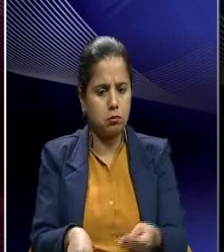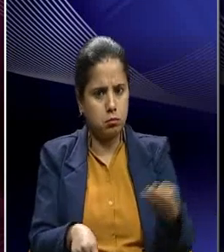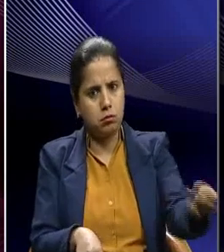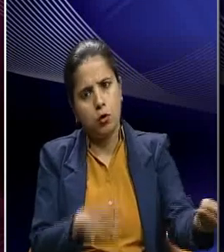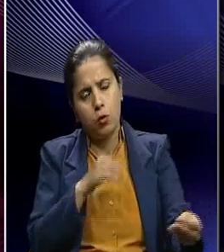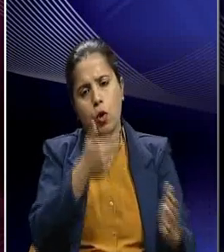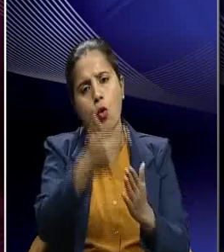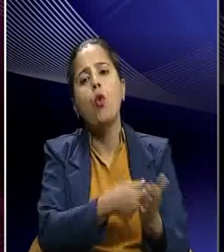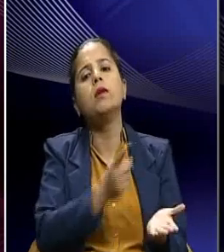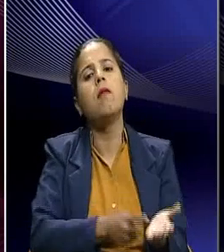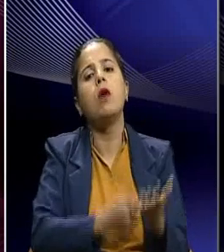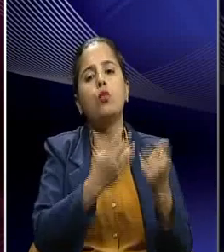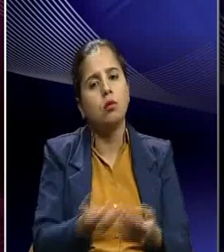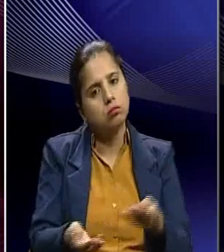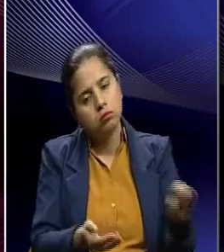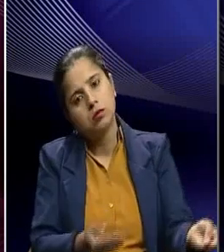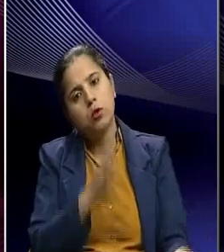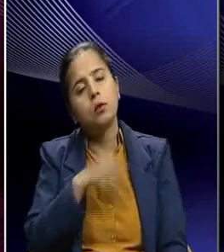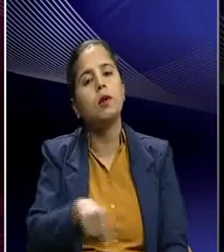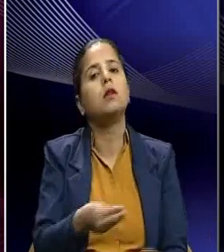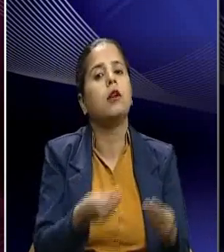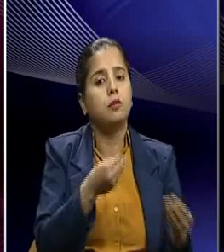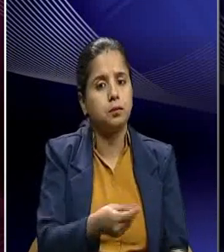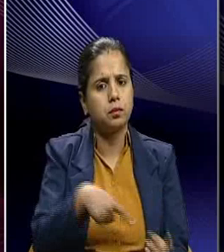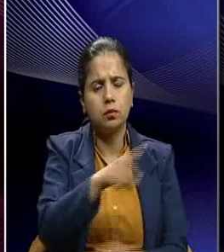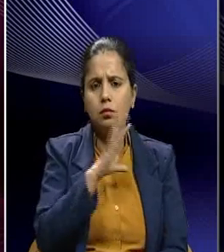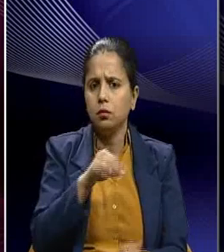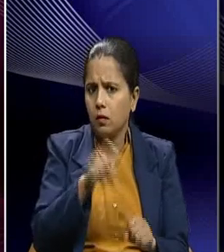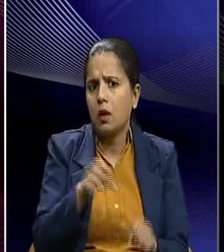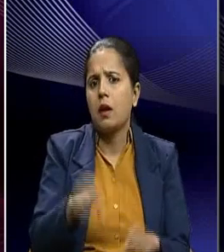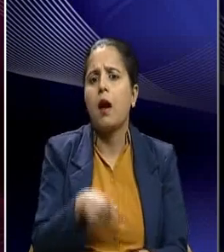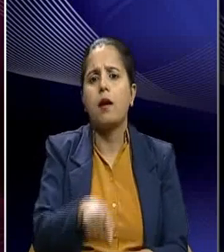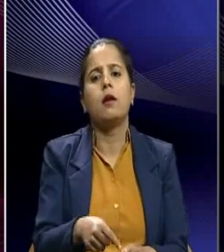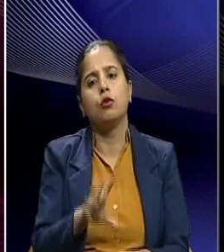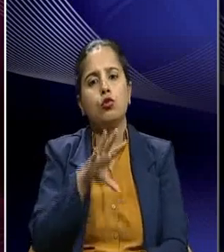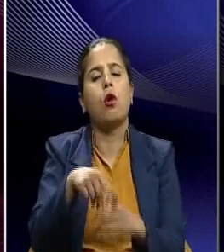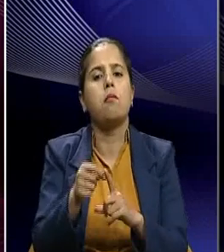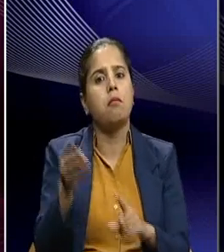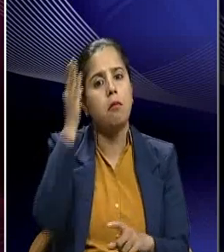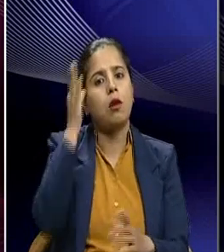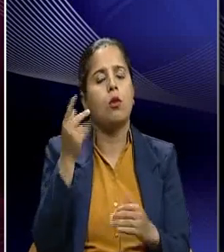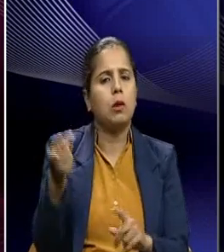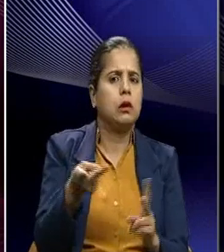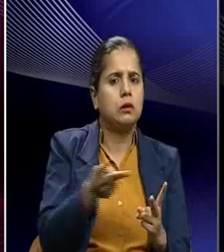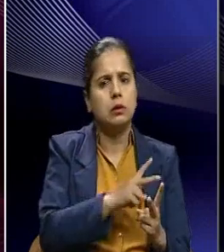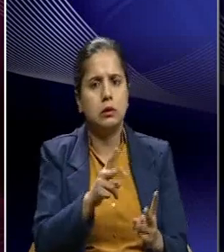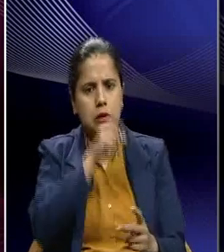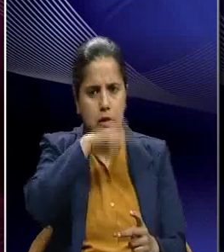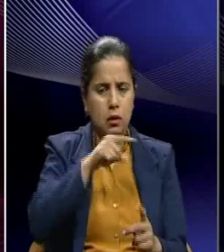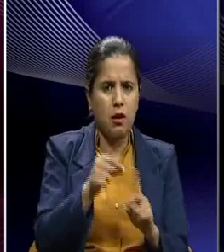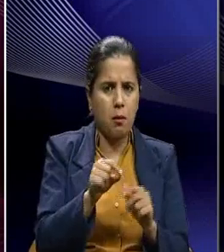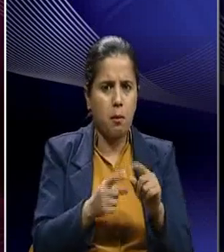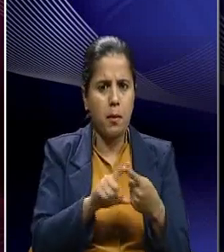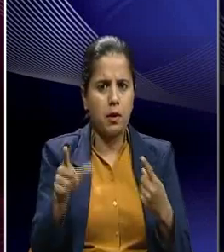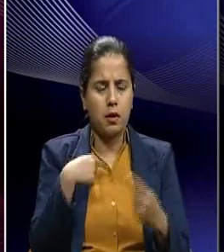list all his demands and he can in a way join Pakistan as well. And Patel was